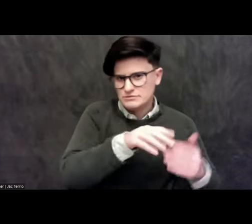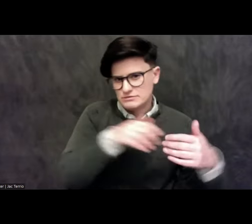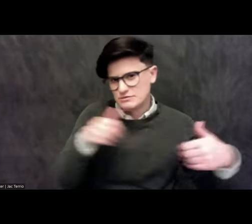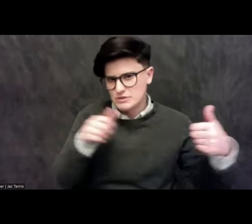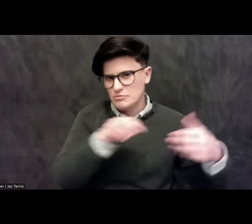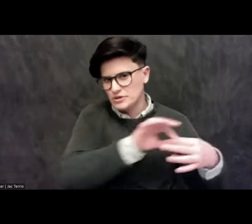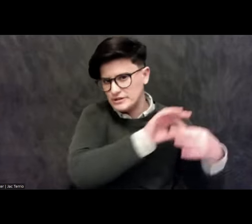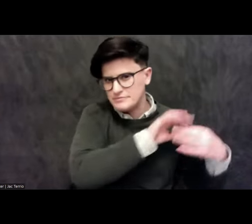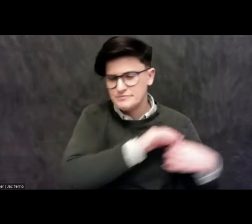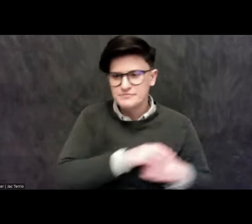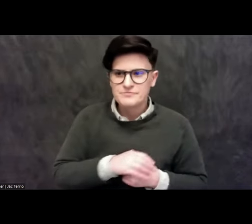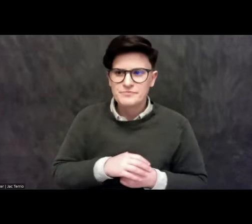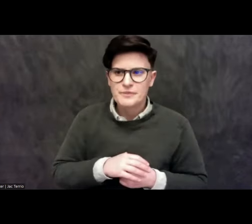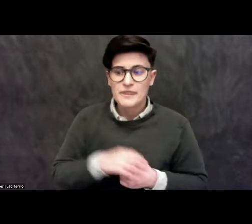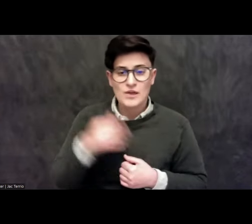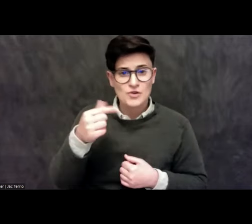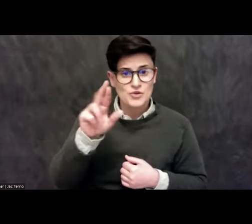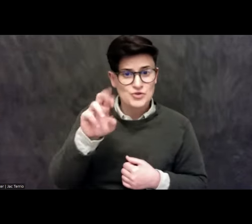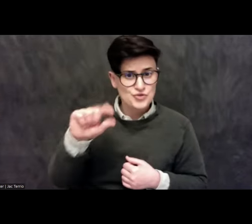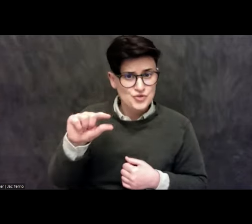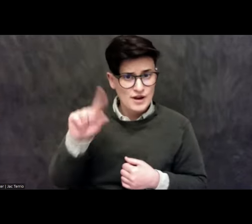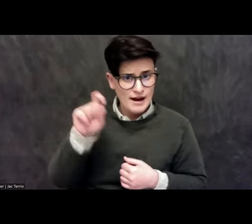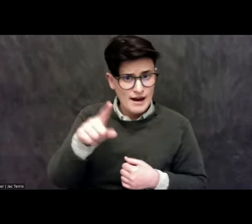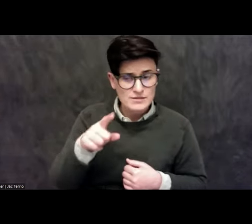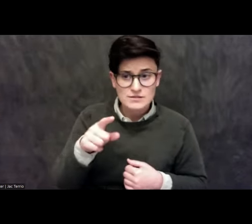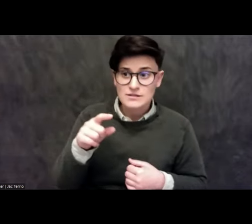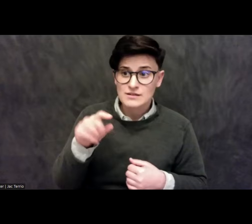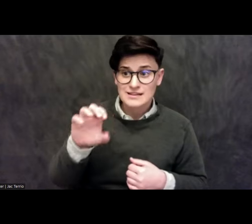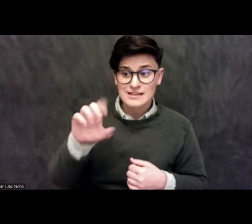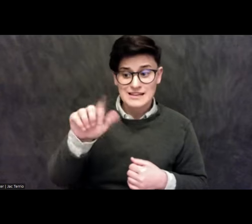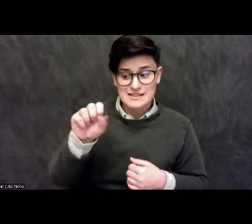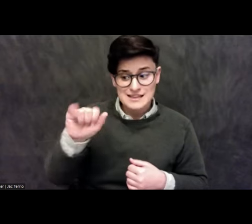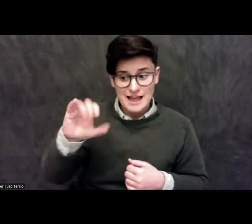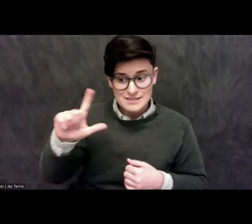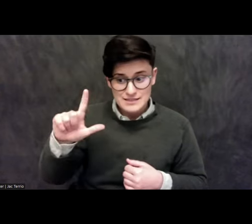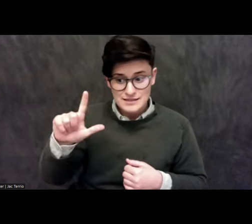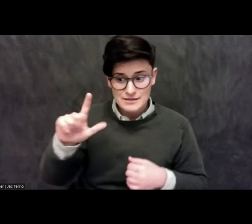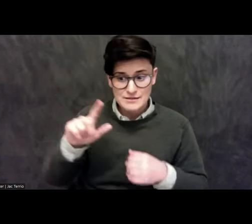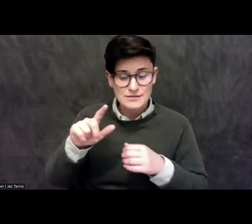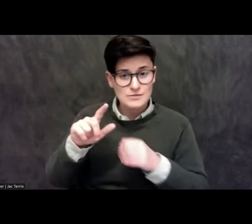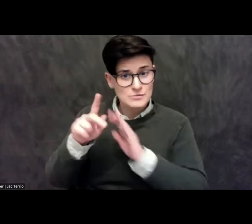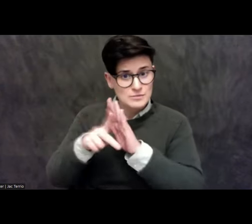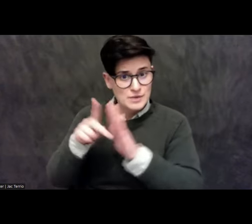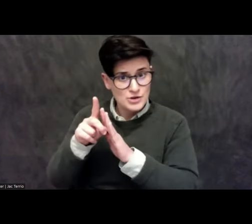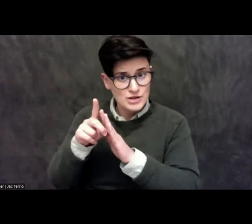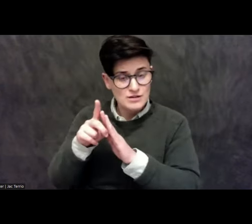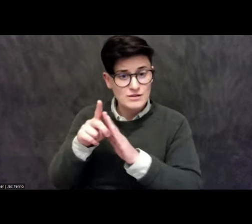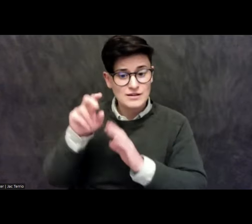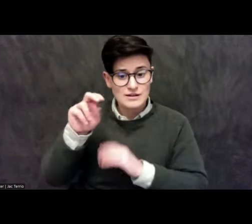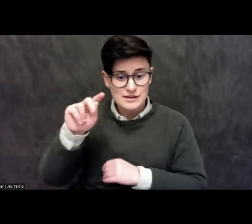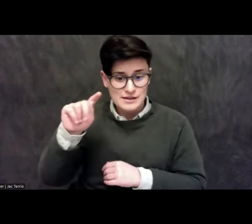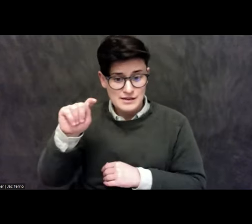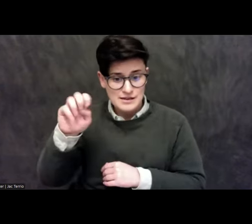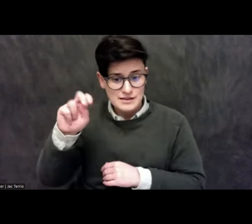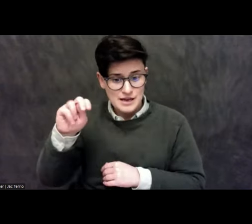Greg asks if there are, if classic period Teotihuacan has some similarities in organization